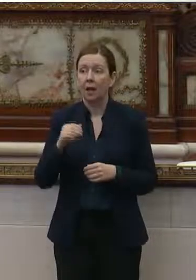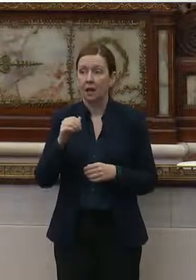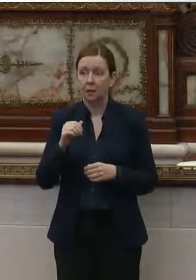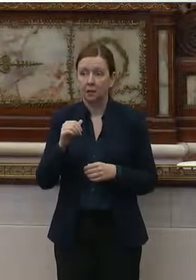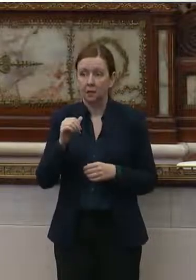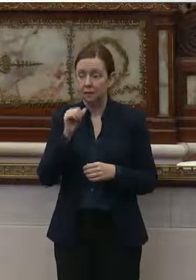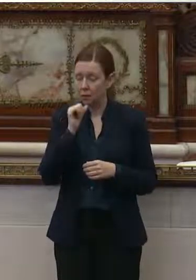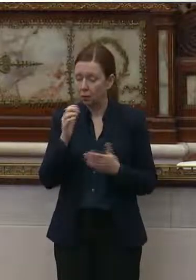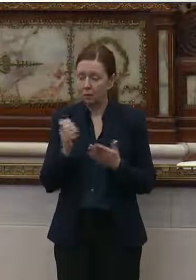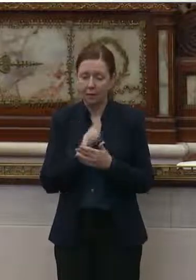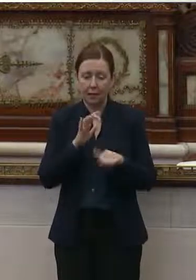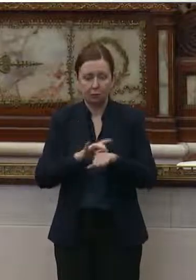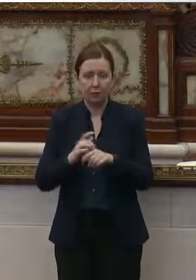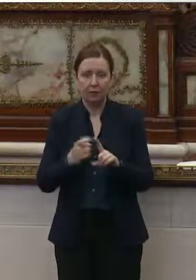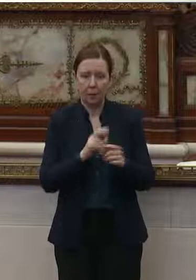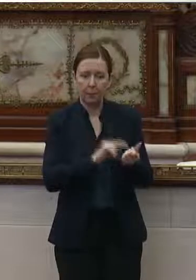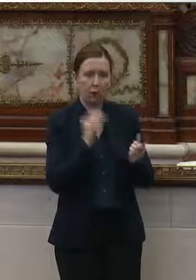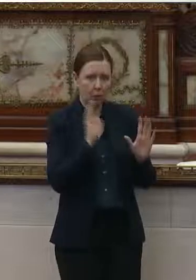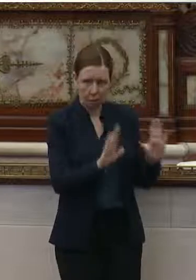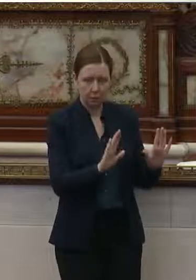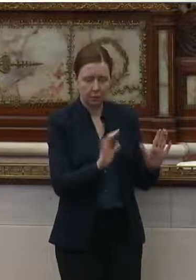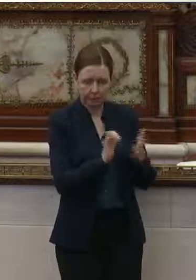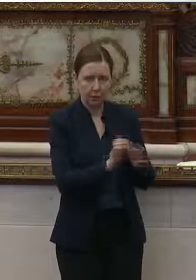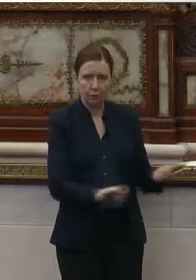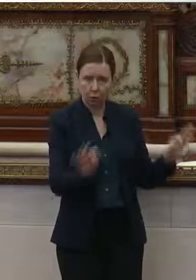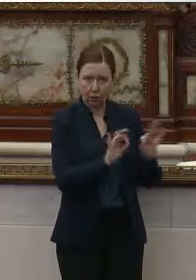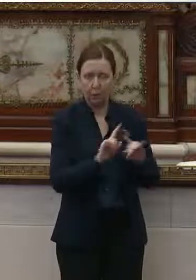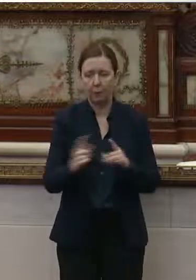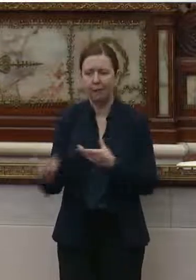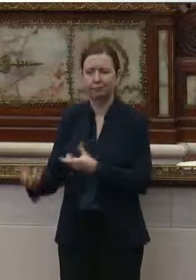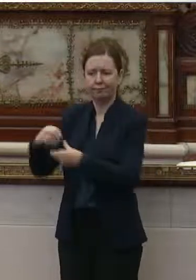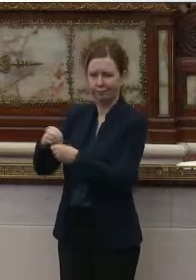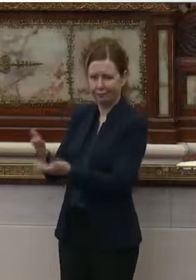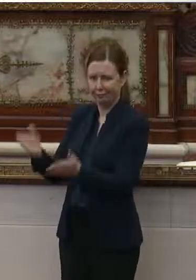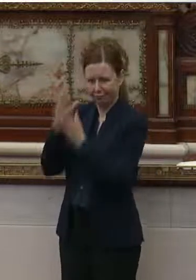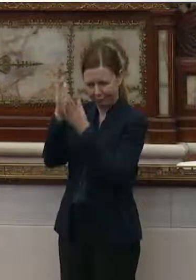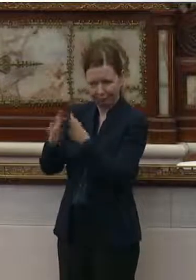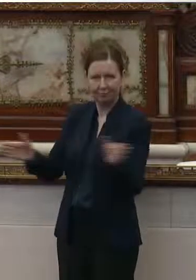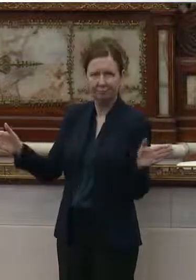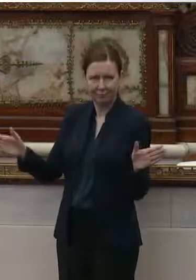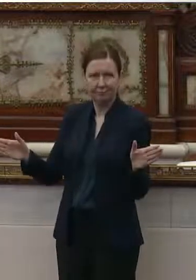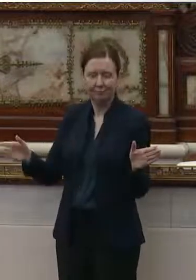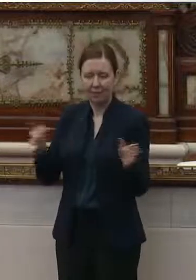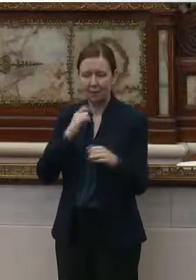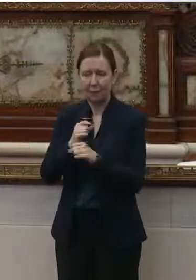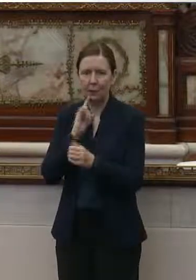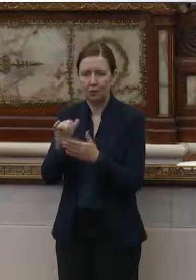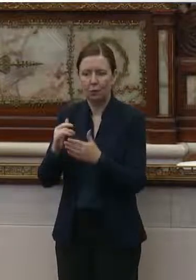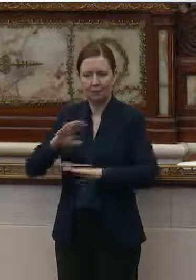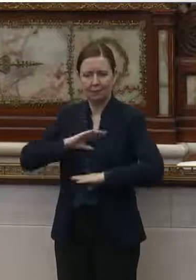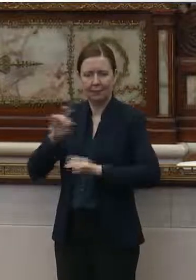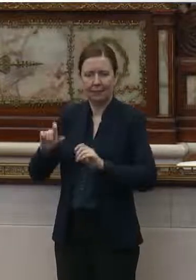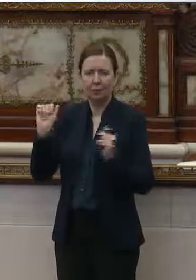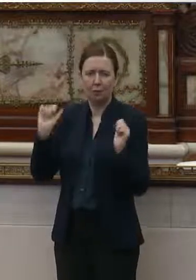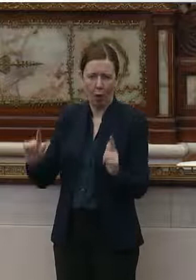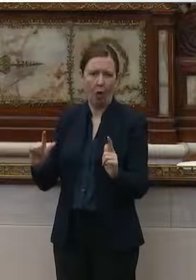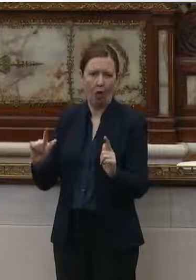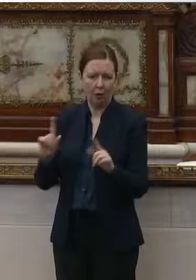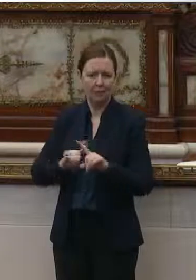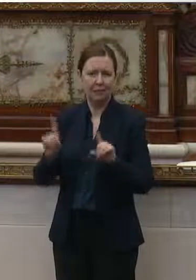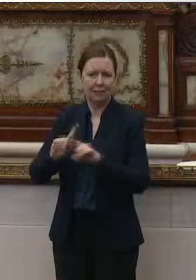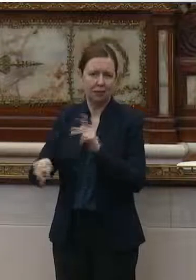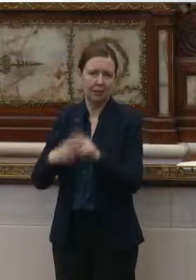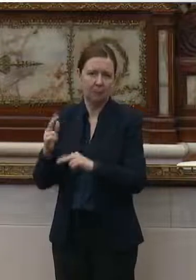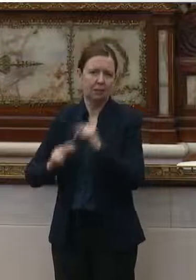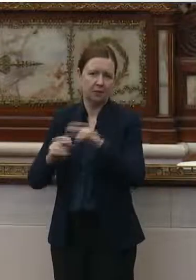any resources or attention from nursing homes that's critical, but to also just widen our scope and really make sure we're meeting the needs of all these different types of